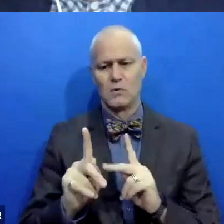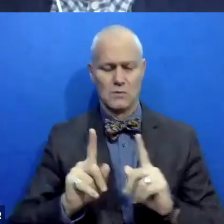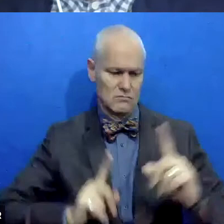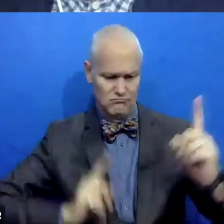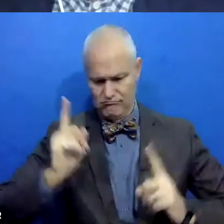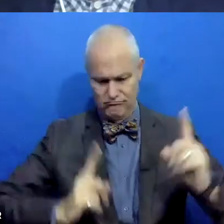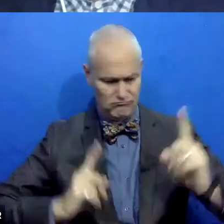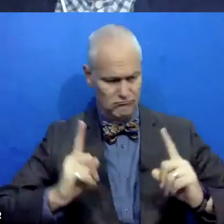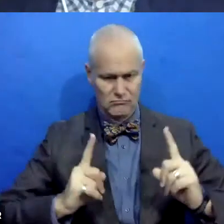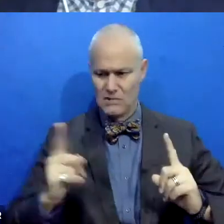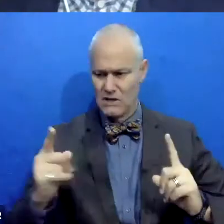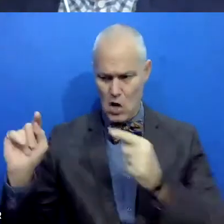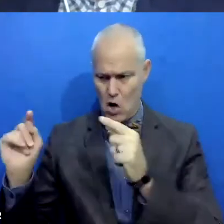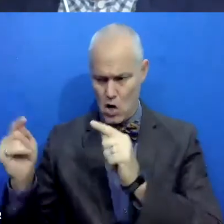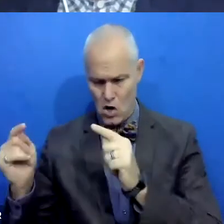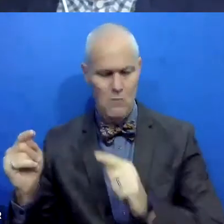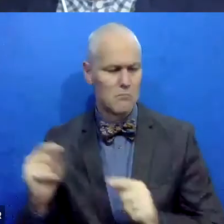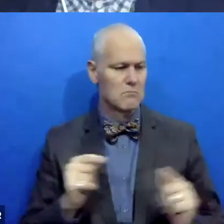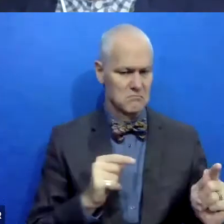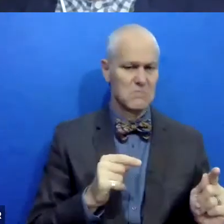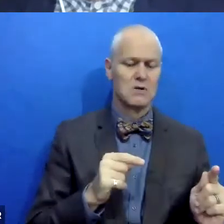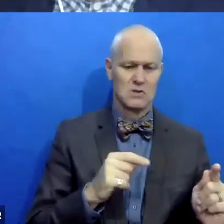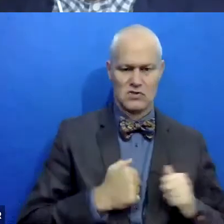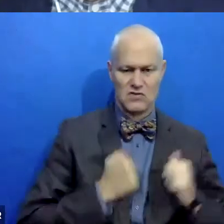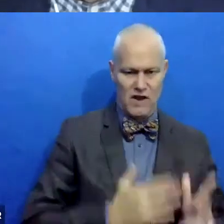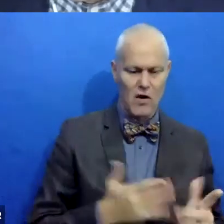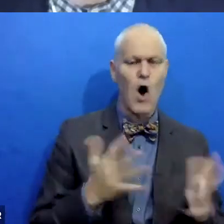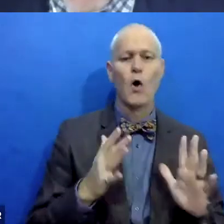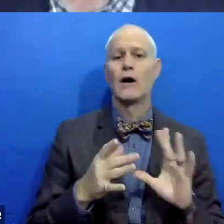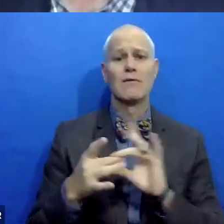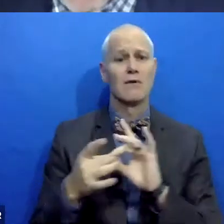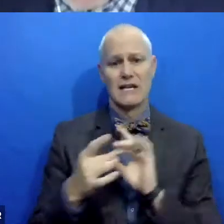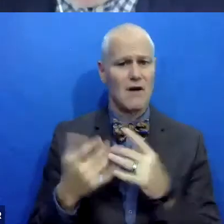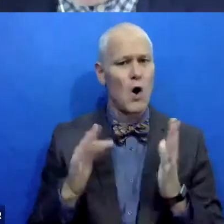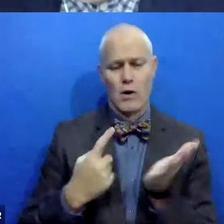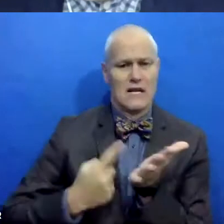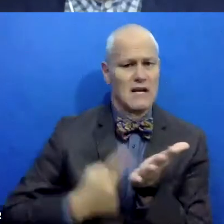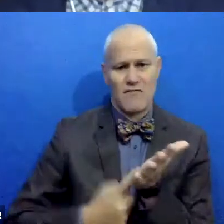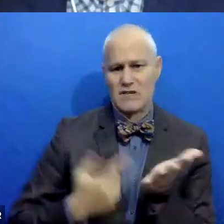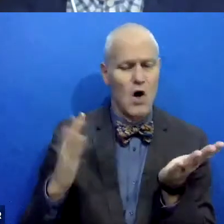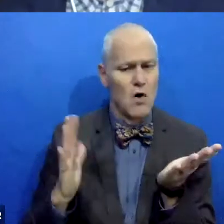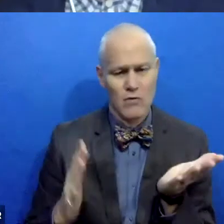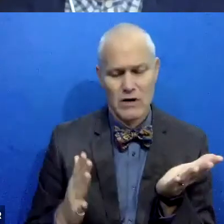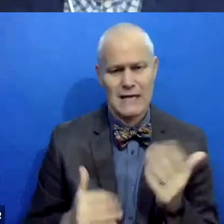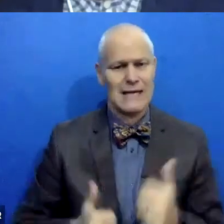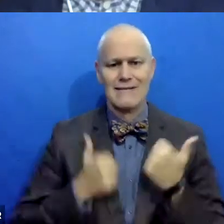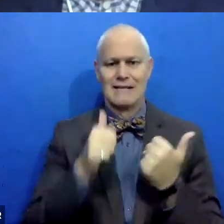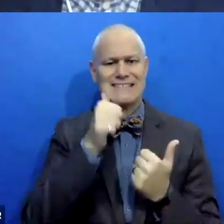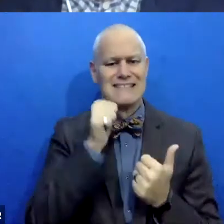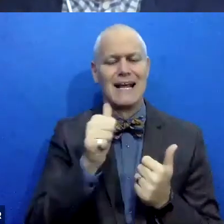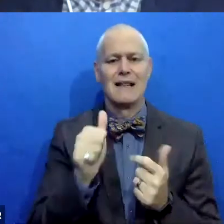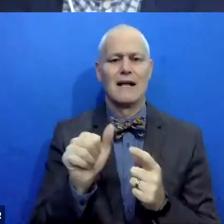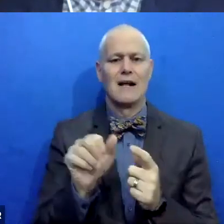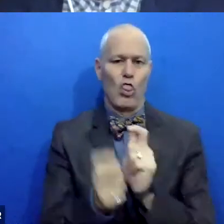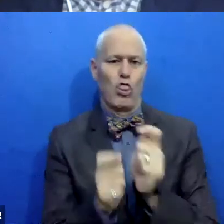caused them harm, they're usually already in relationship with them. And they're having these conversations in which they're living with daily manipulation, living with